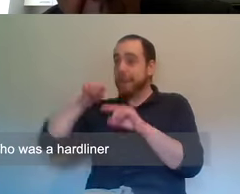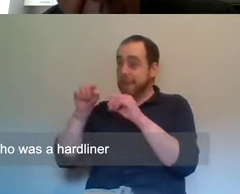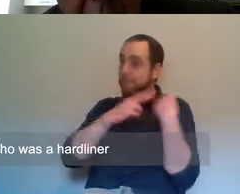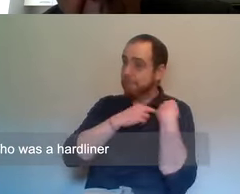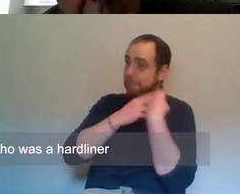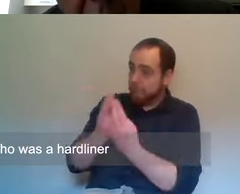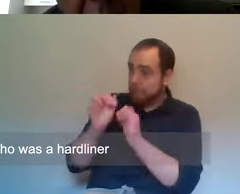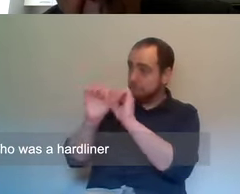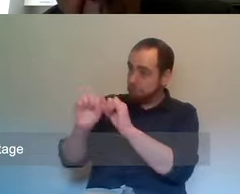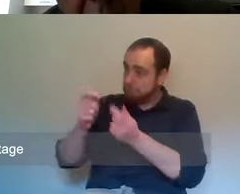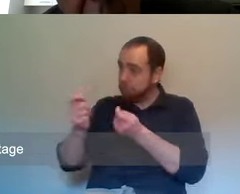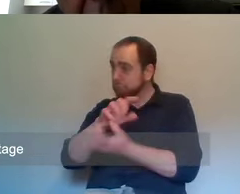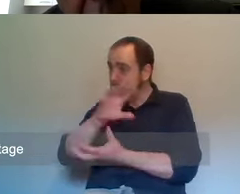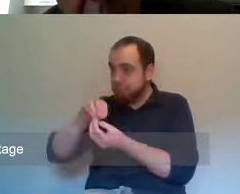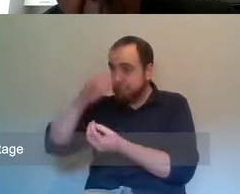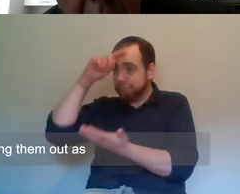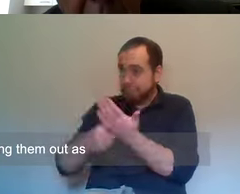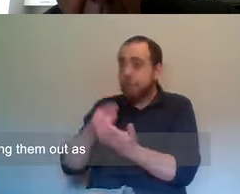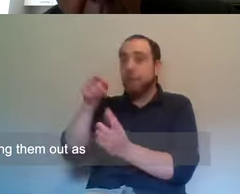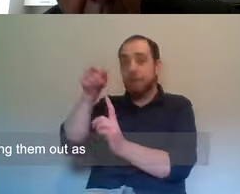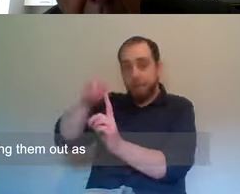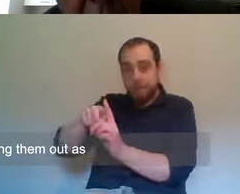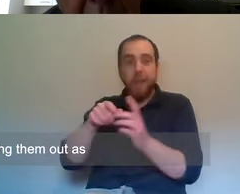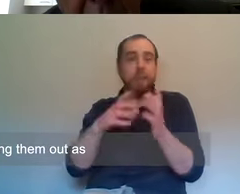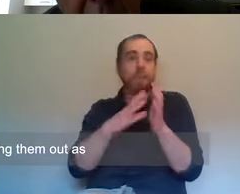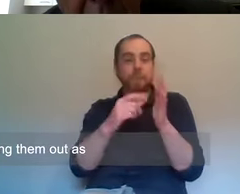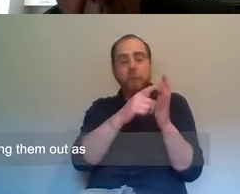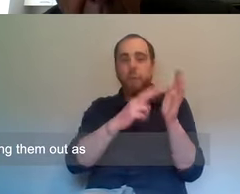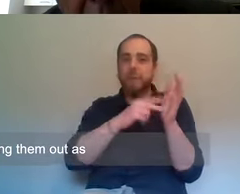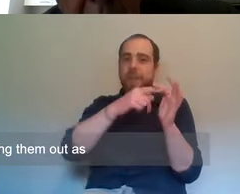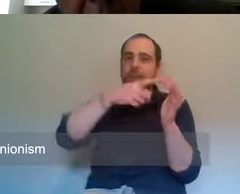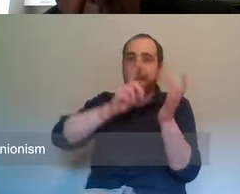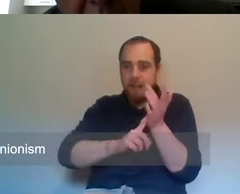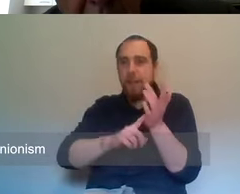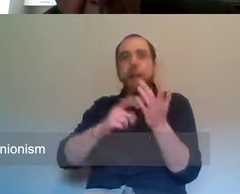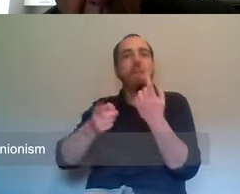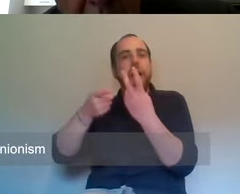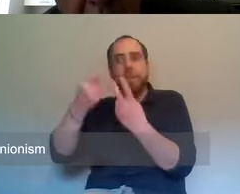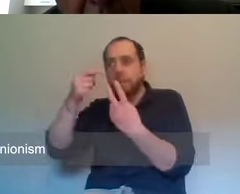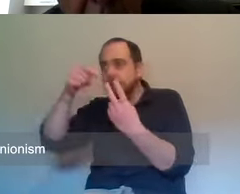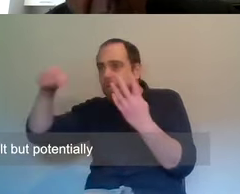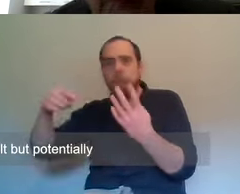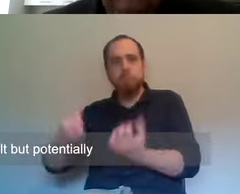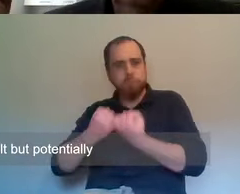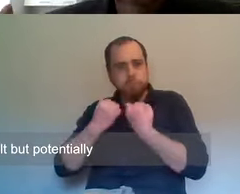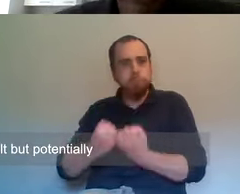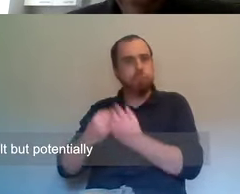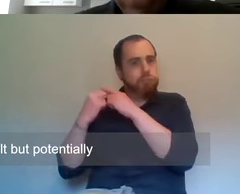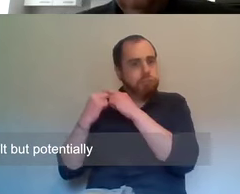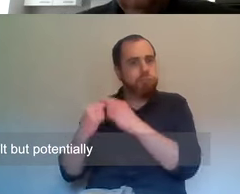hardliner at one stage, and O'Neill as selling them out, as selling out Unionism. So it was very difficult, but